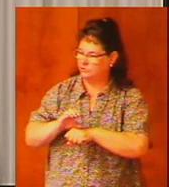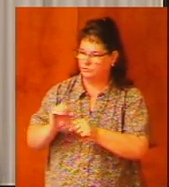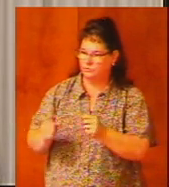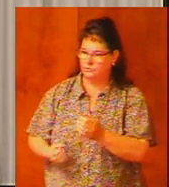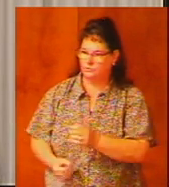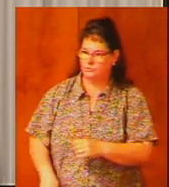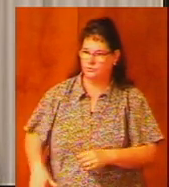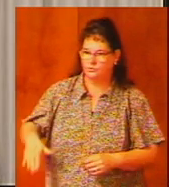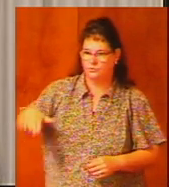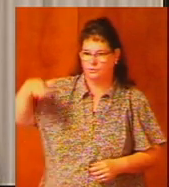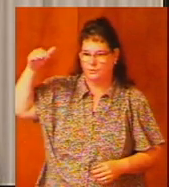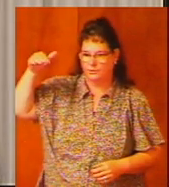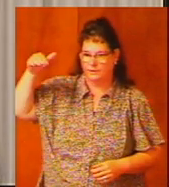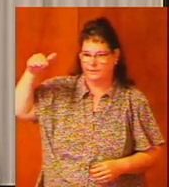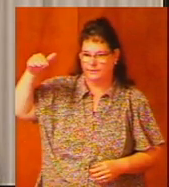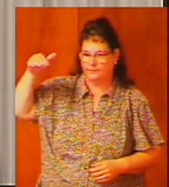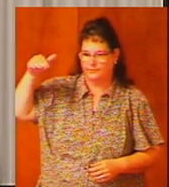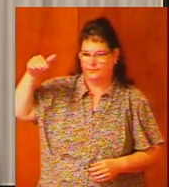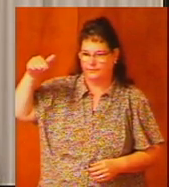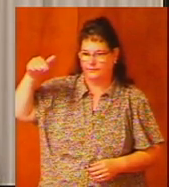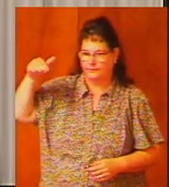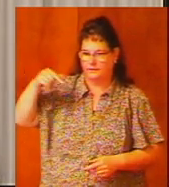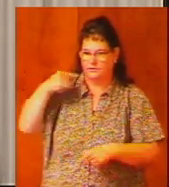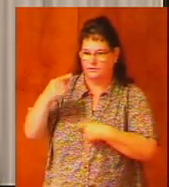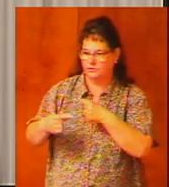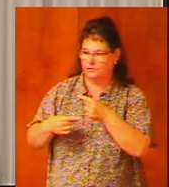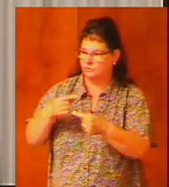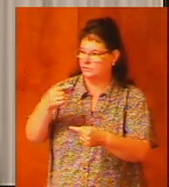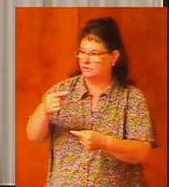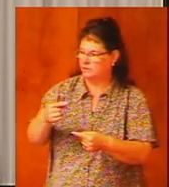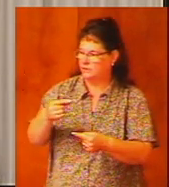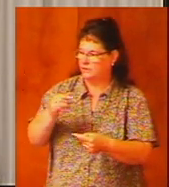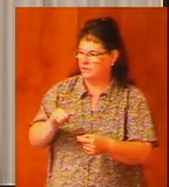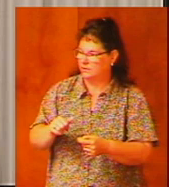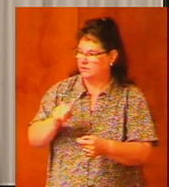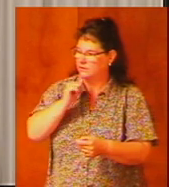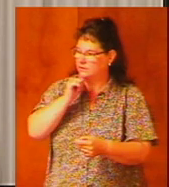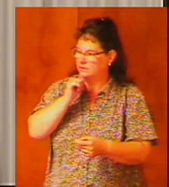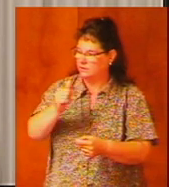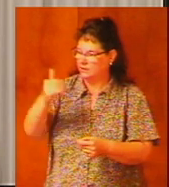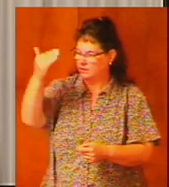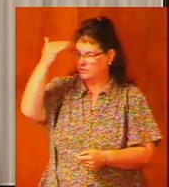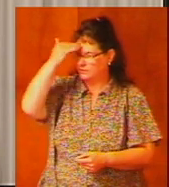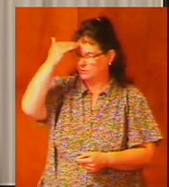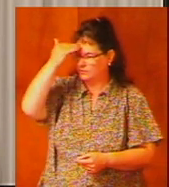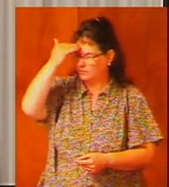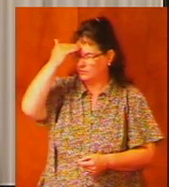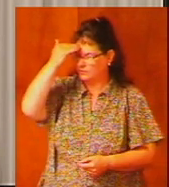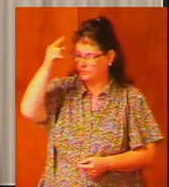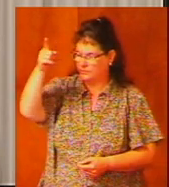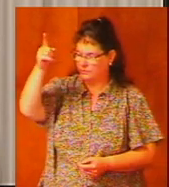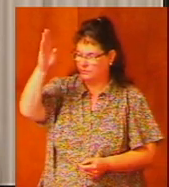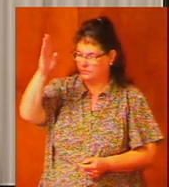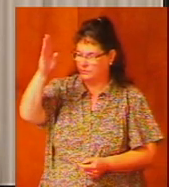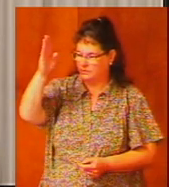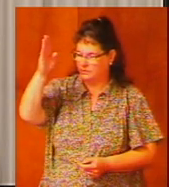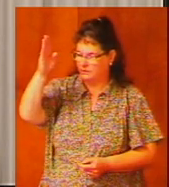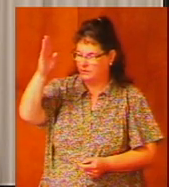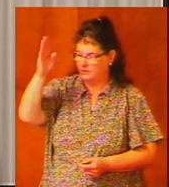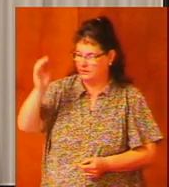grow up as a generation that does not know God